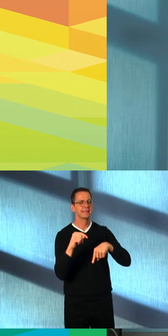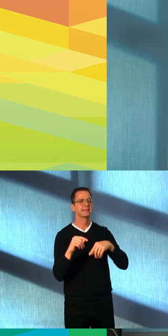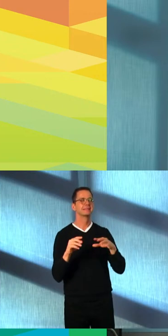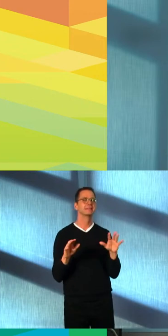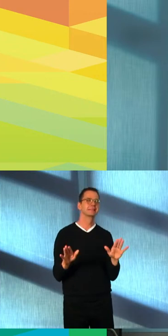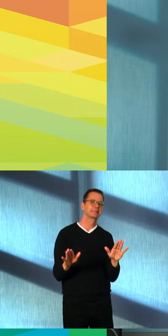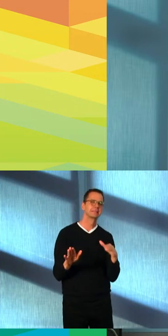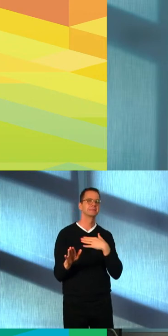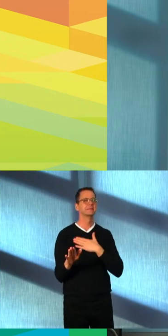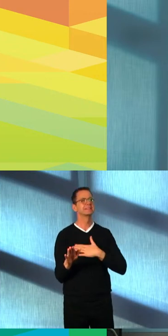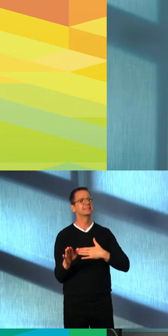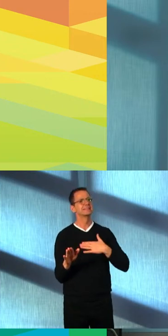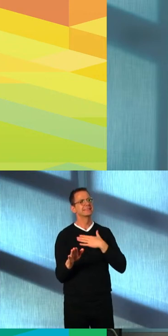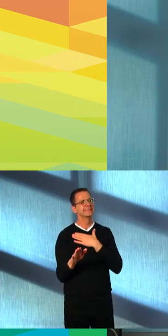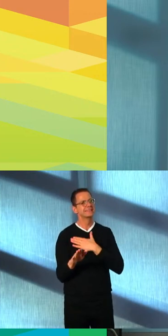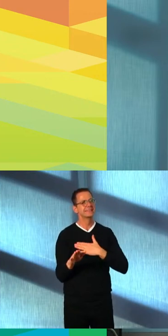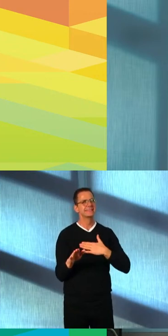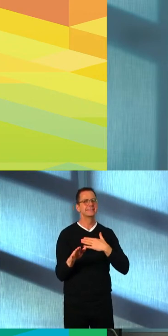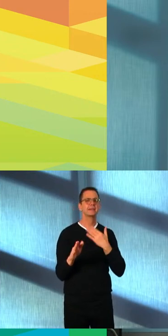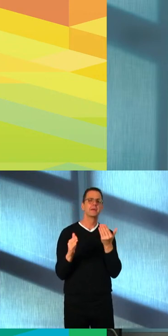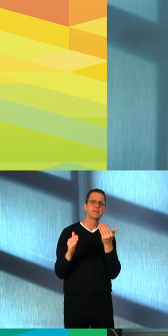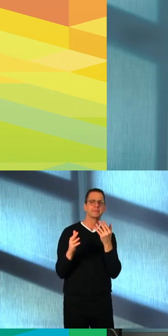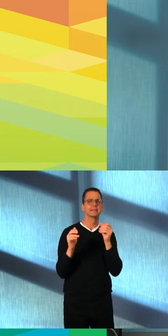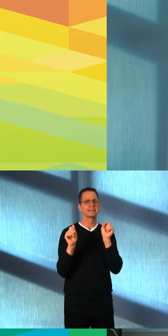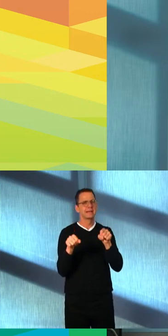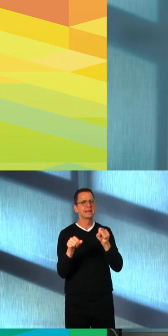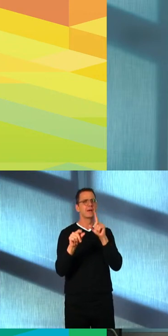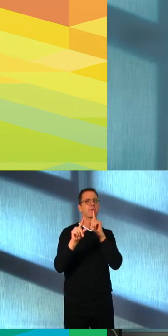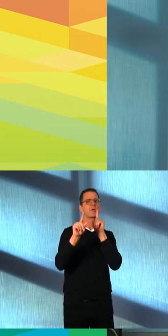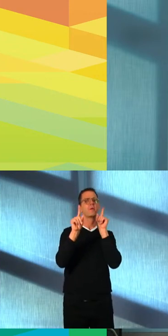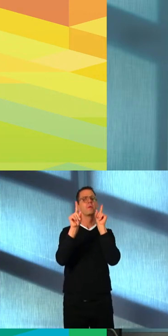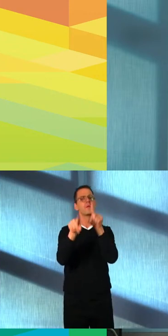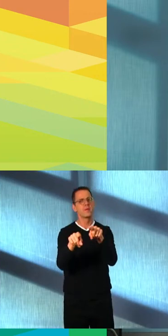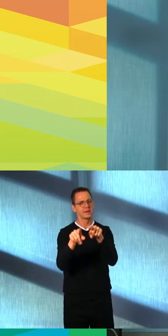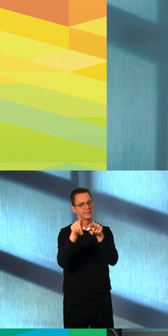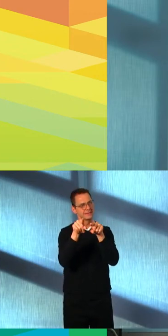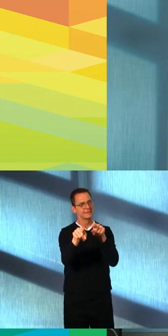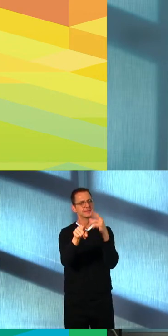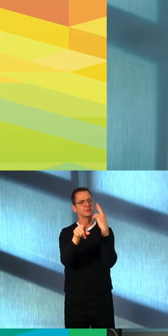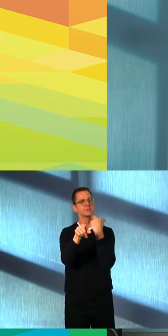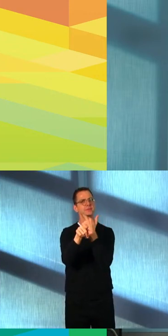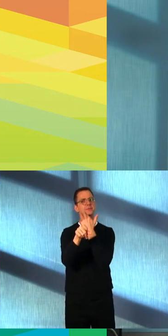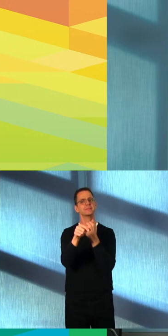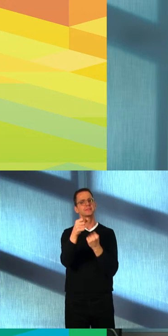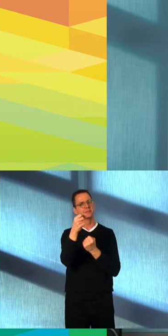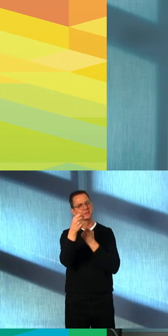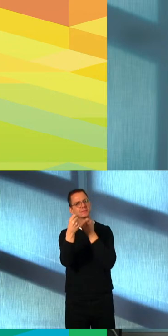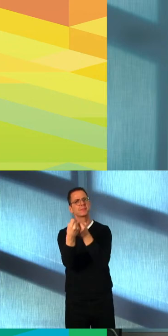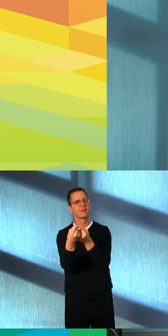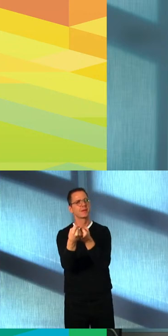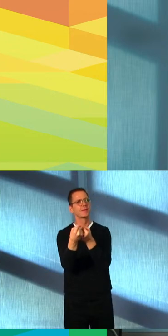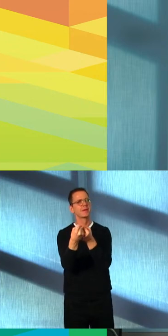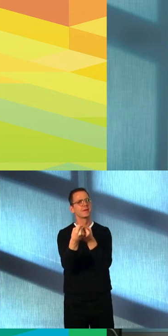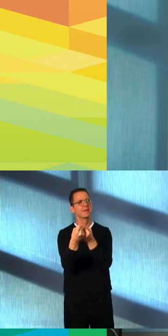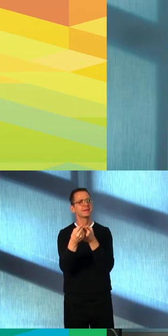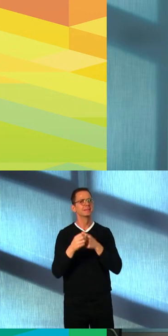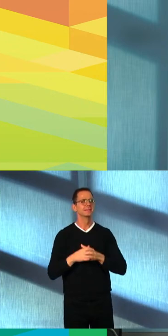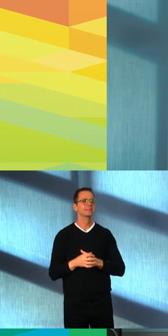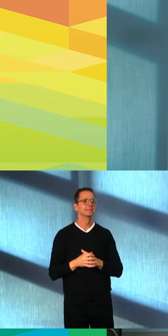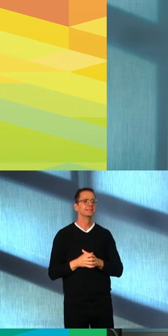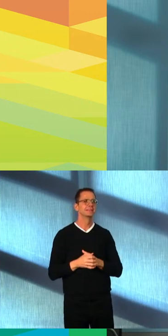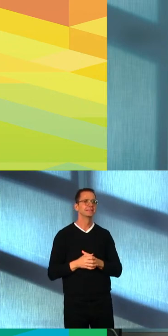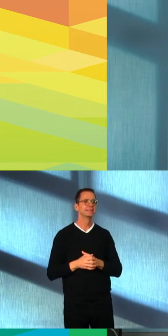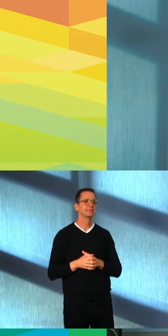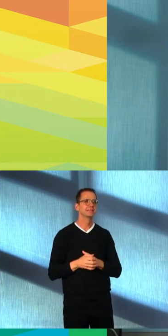curbside or delivery or safe outdoor dining options. Now, overall, I remain buoyed through